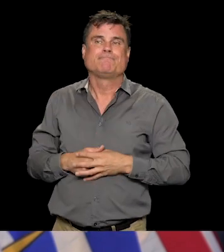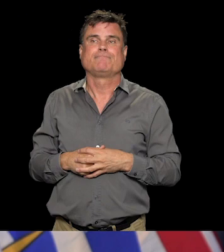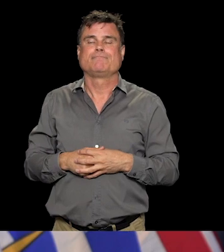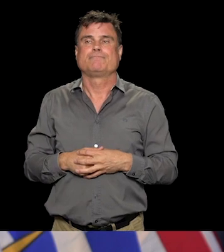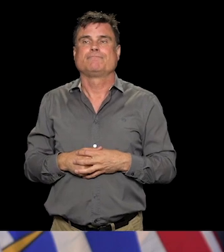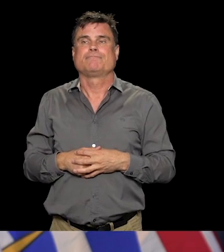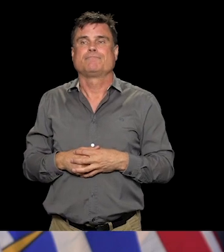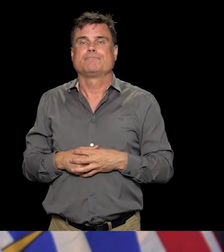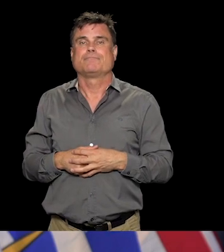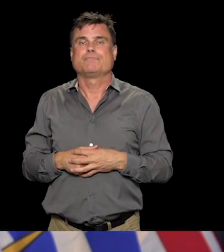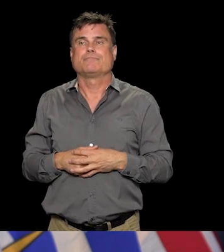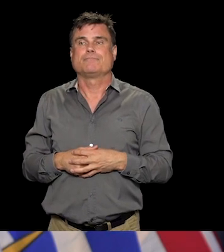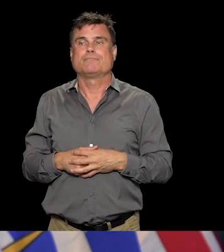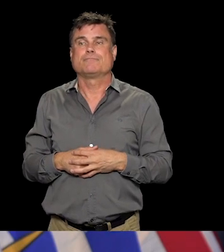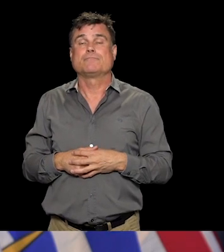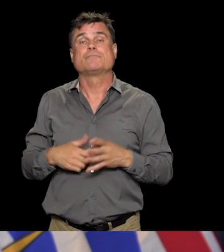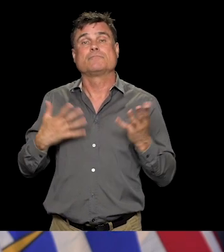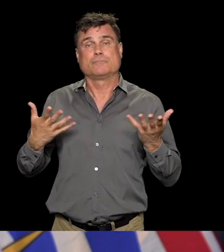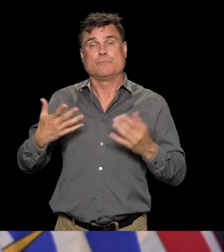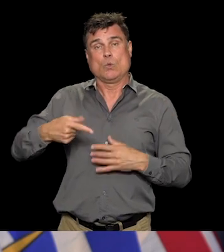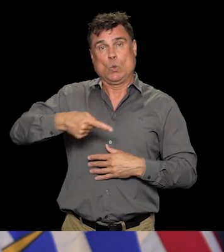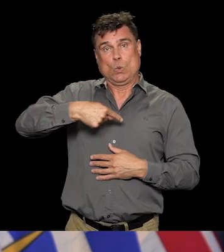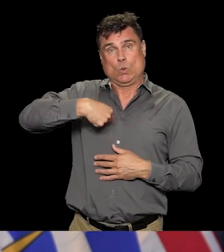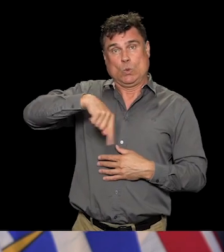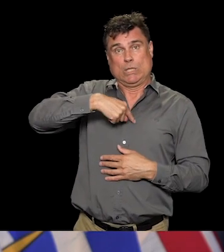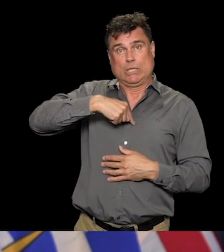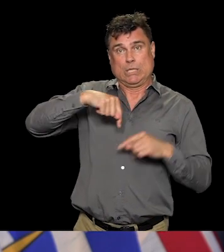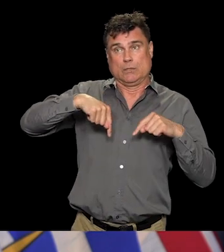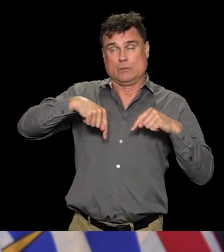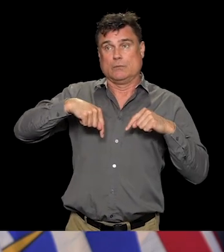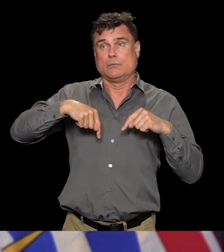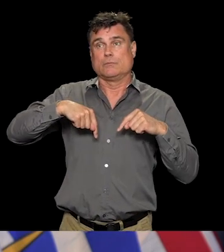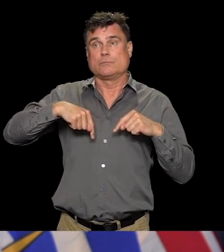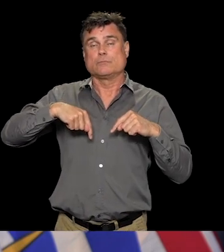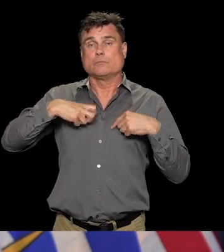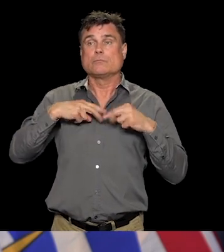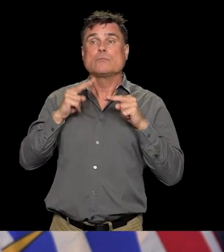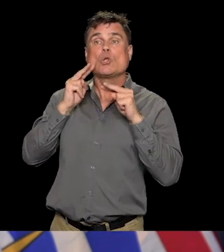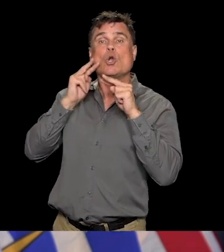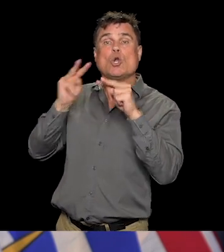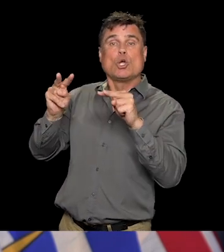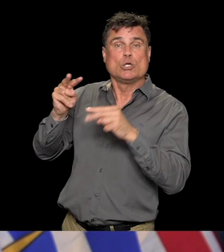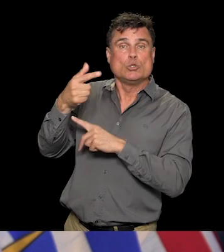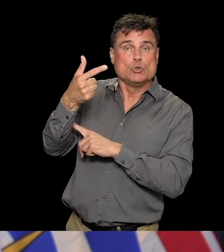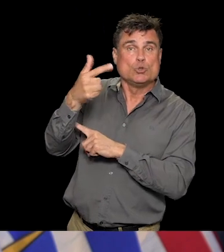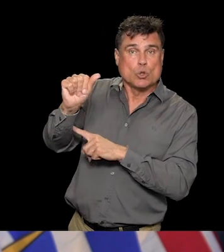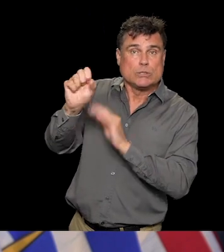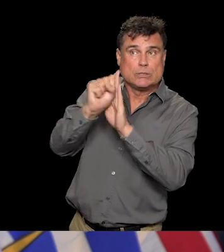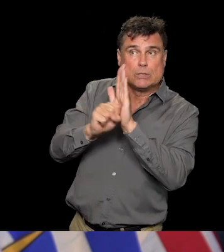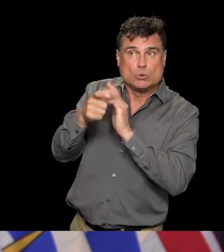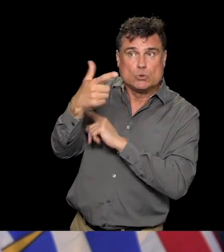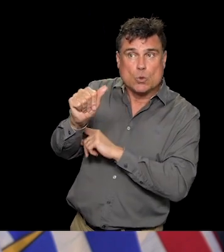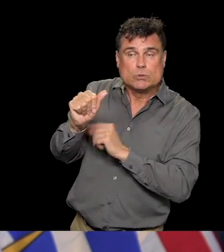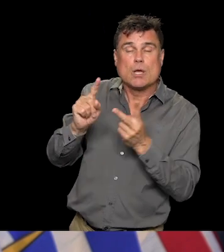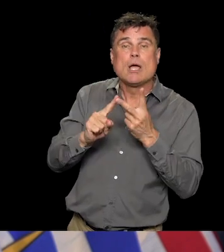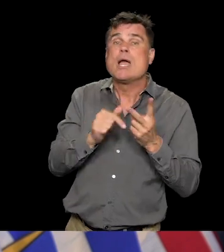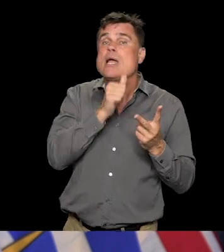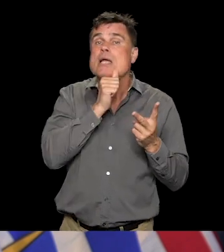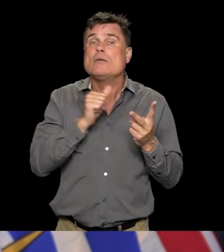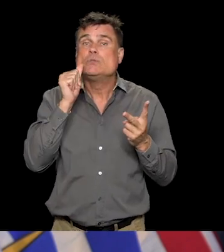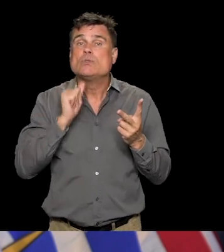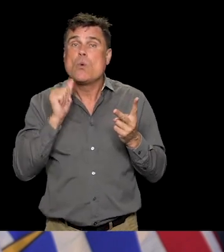population that's affected in states like Georgia and Arizona is a new population. They're not seeing as many